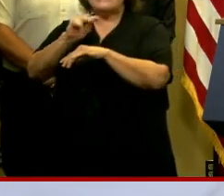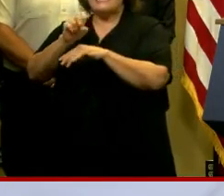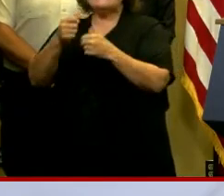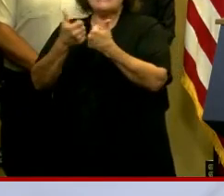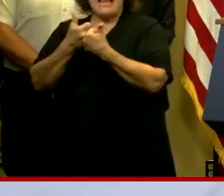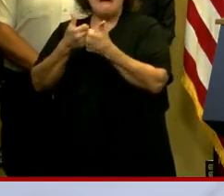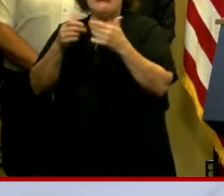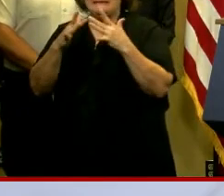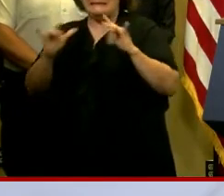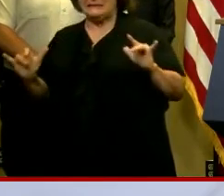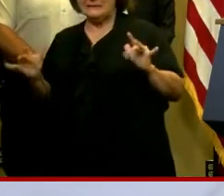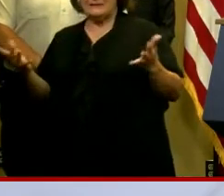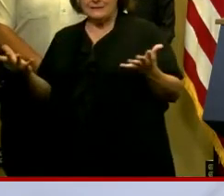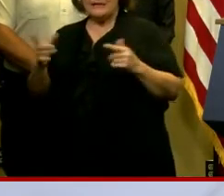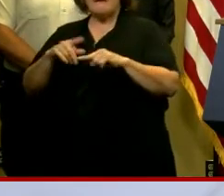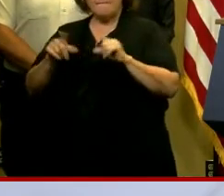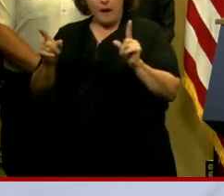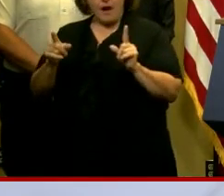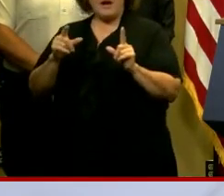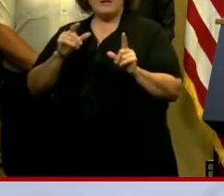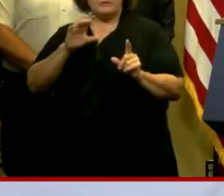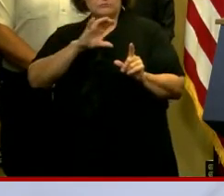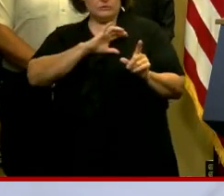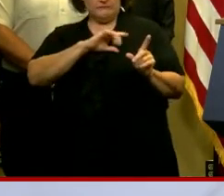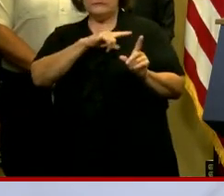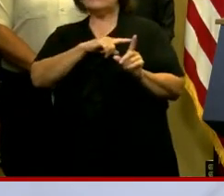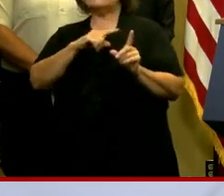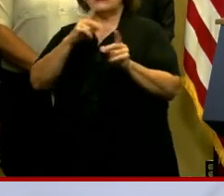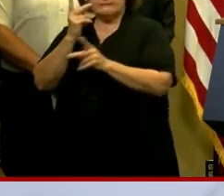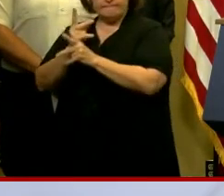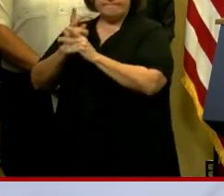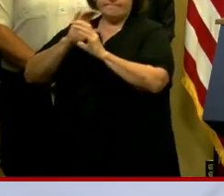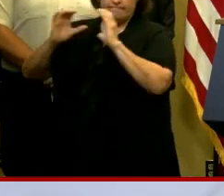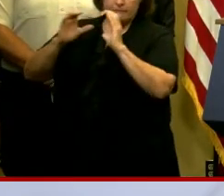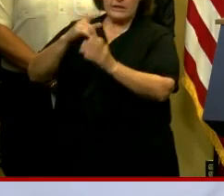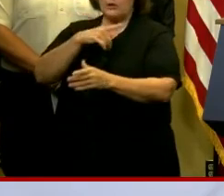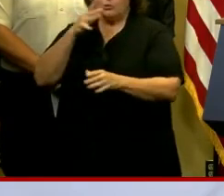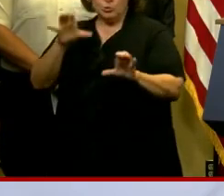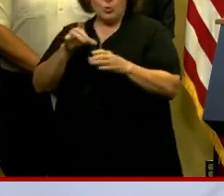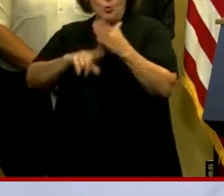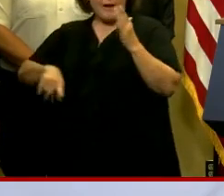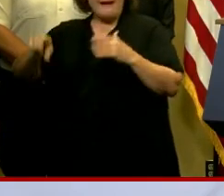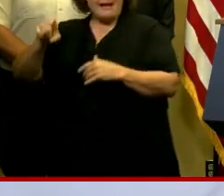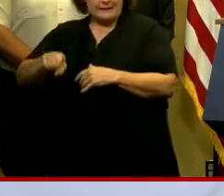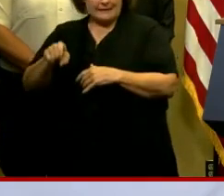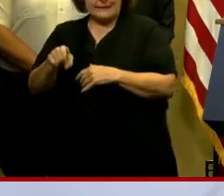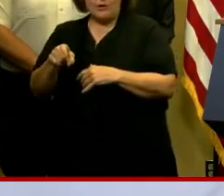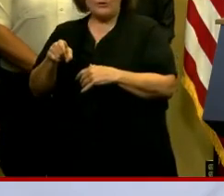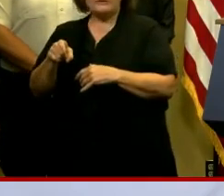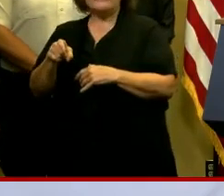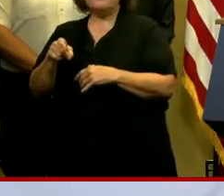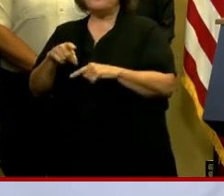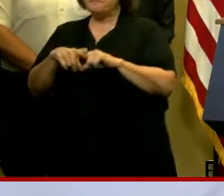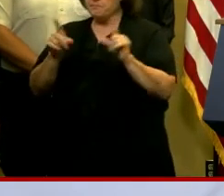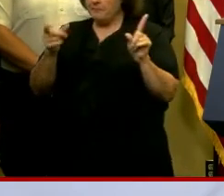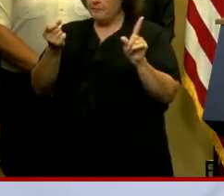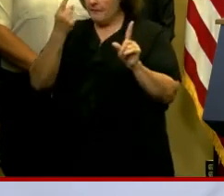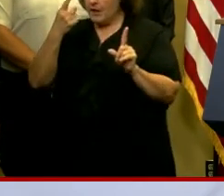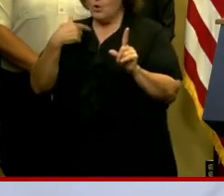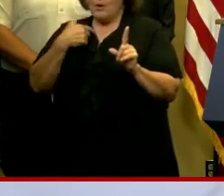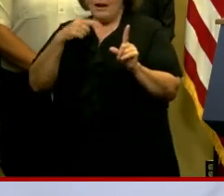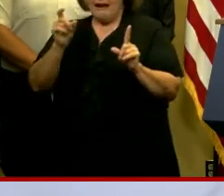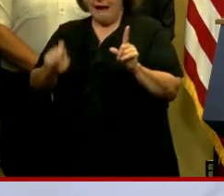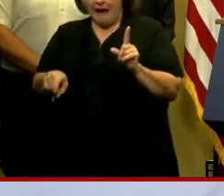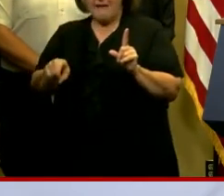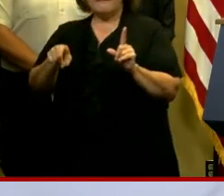However, the chief is in constant communication. He will do whatever is necessary. But at the same time, we have to